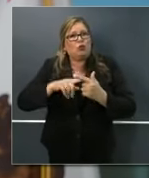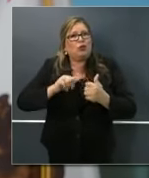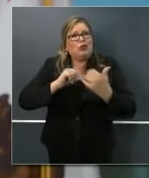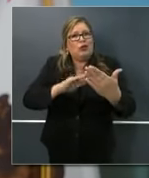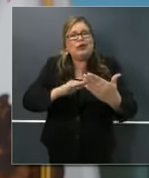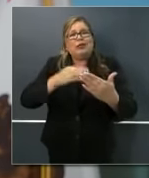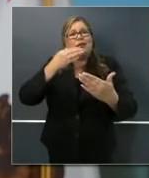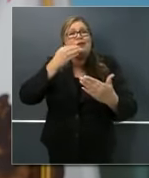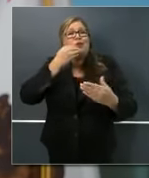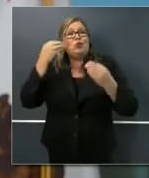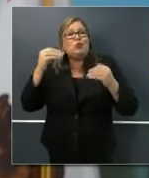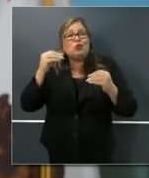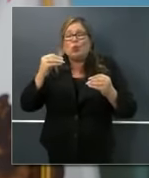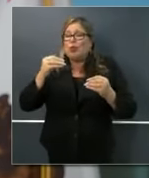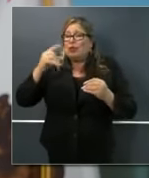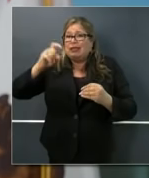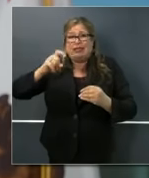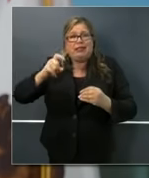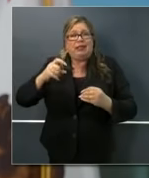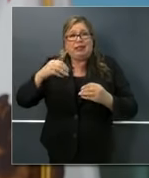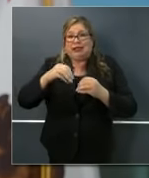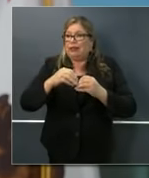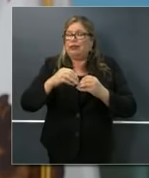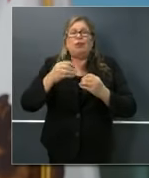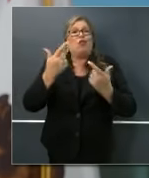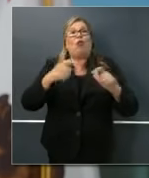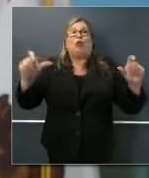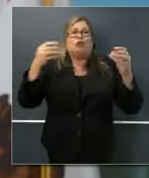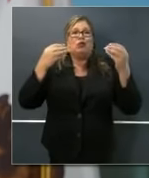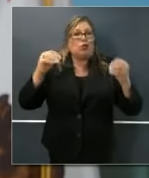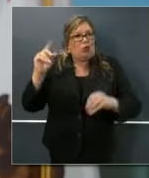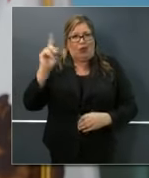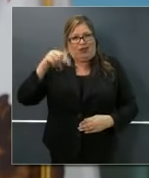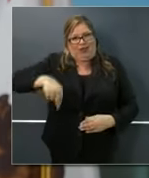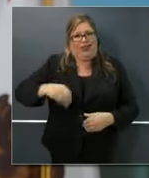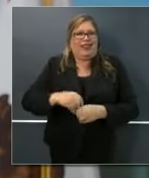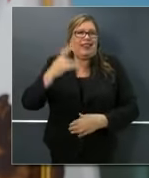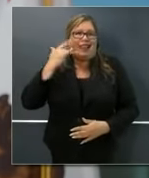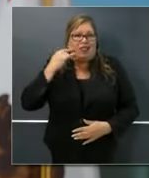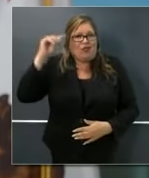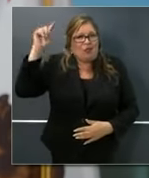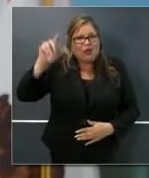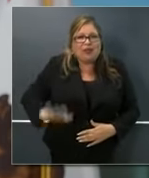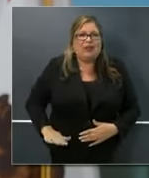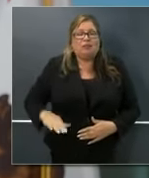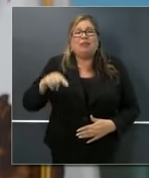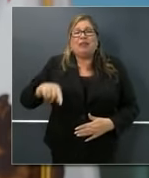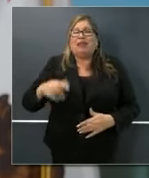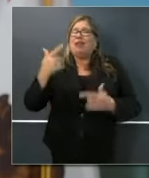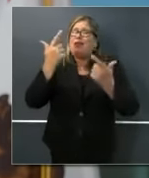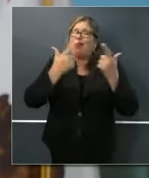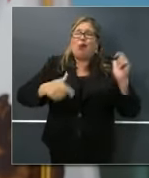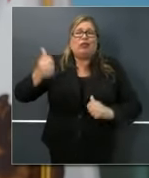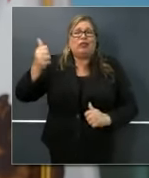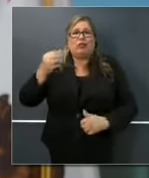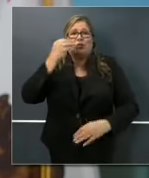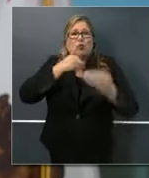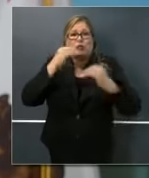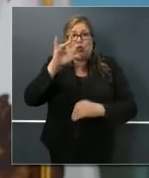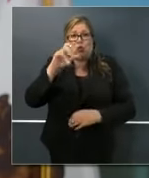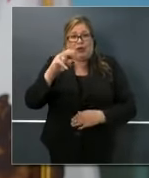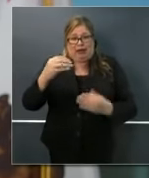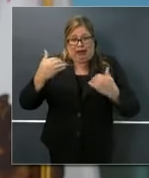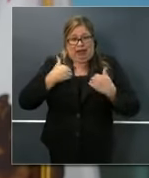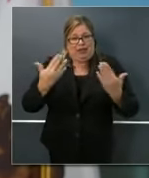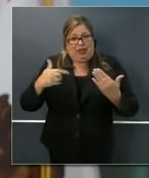chains in America that happen to be here in the state of California, and one of the largest grocery unions, commercial and food